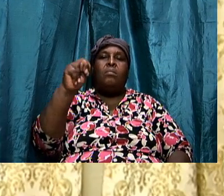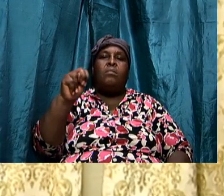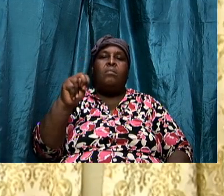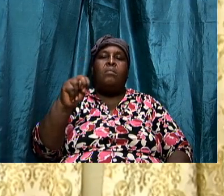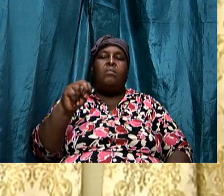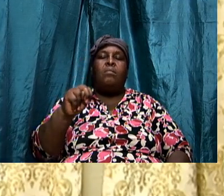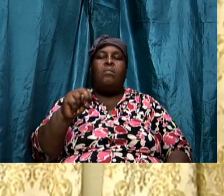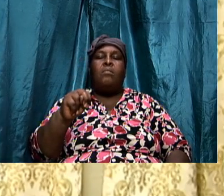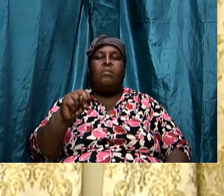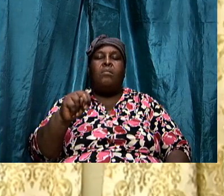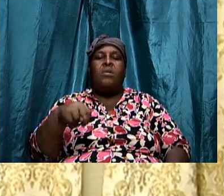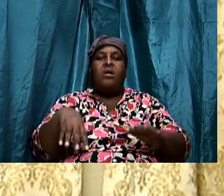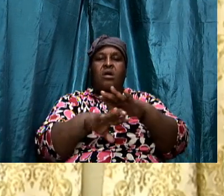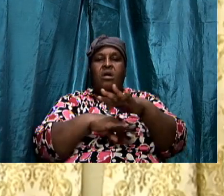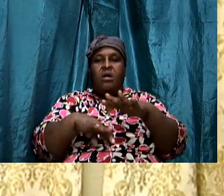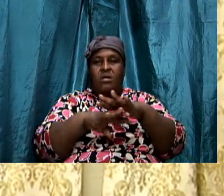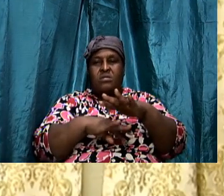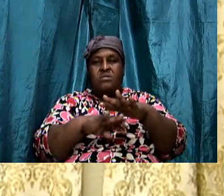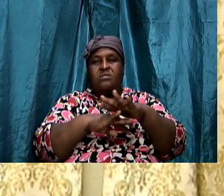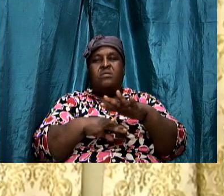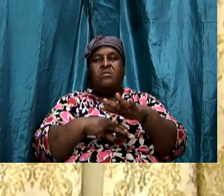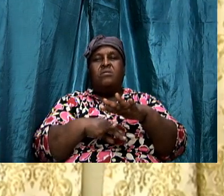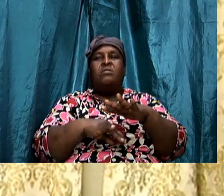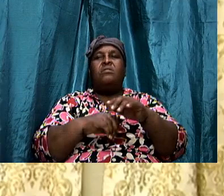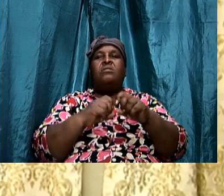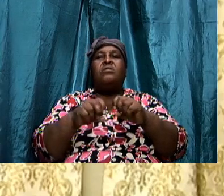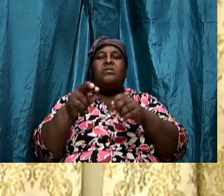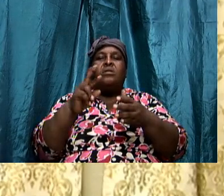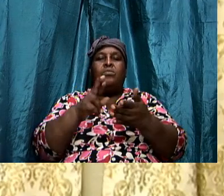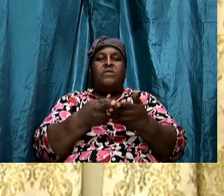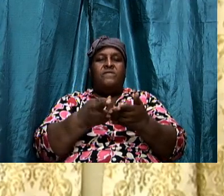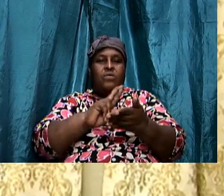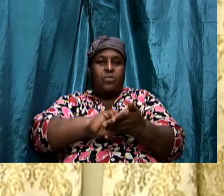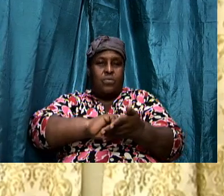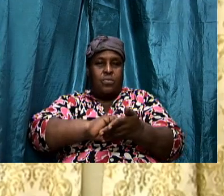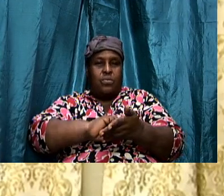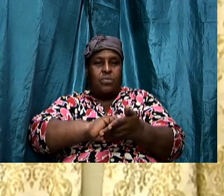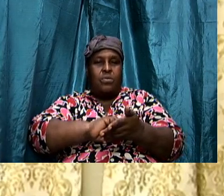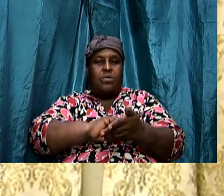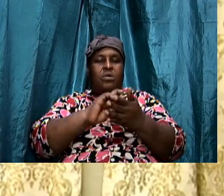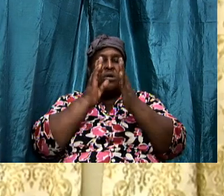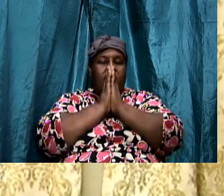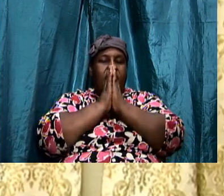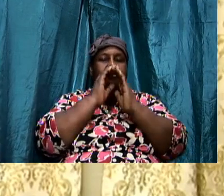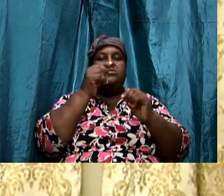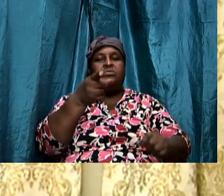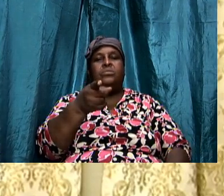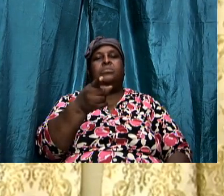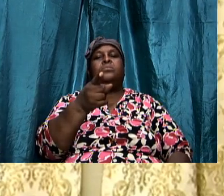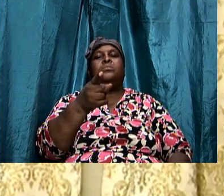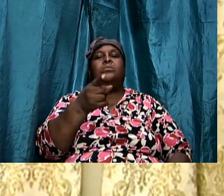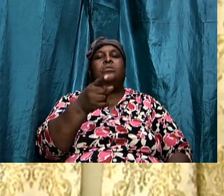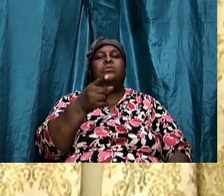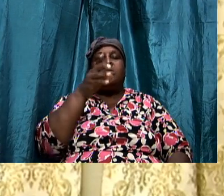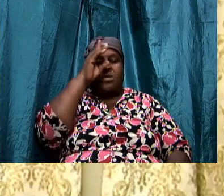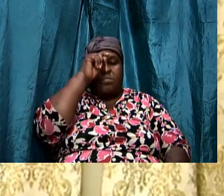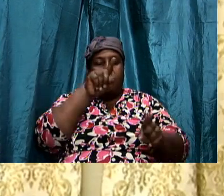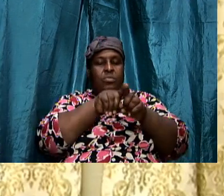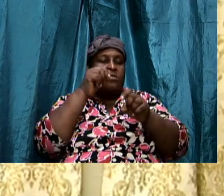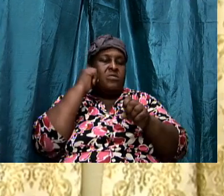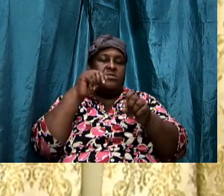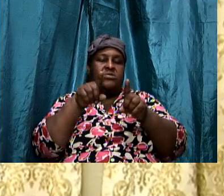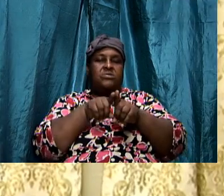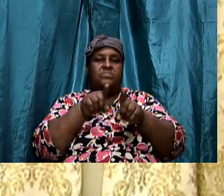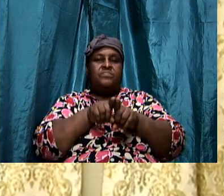of the book that says review, I'm going to ask you, brothers and sisters,